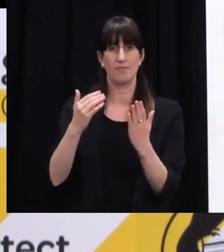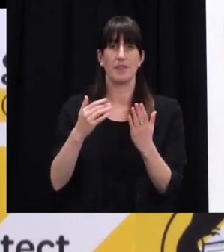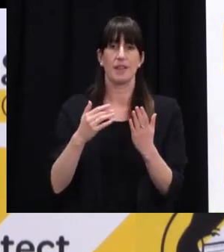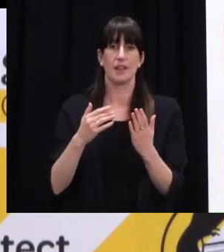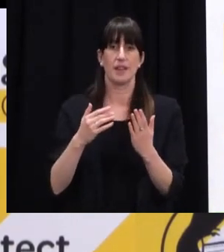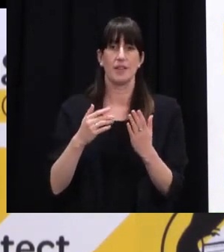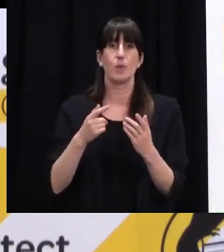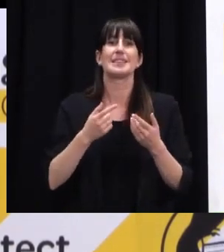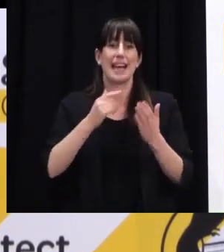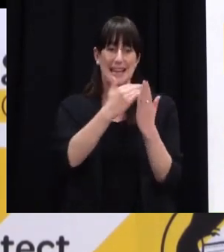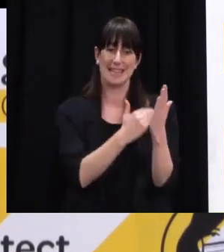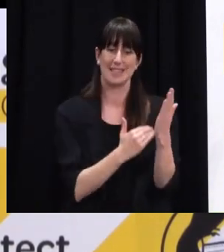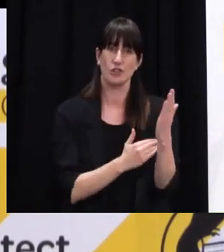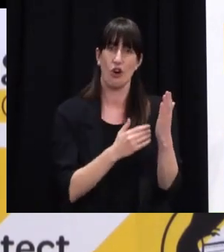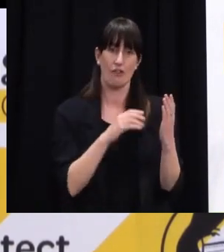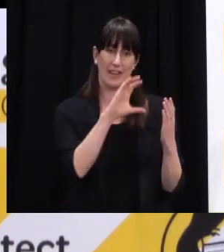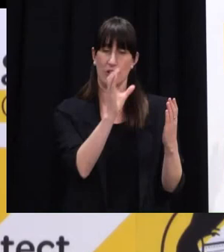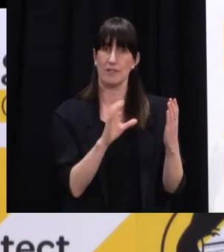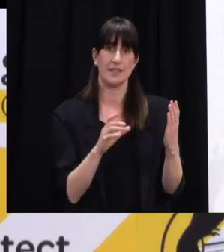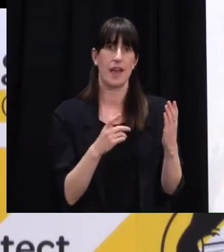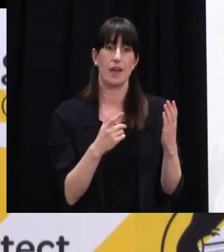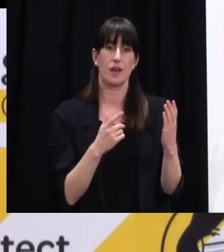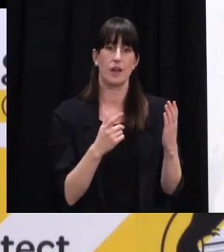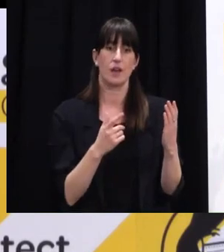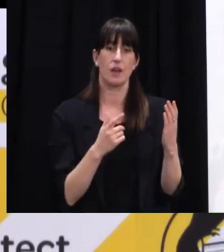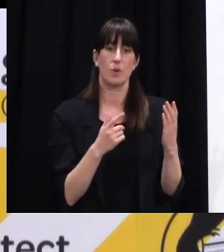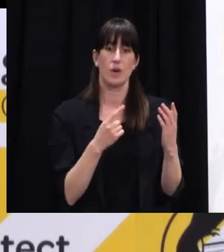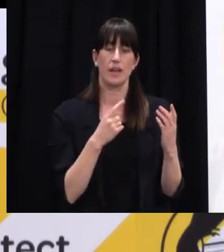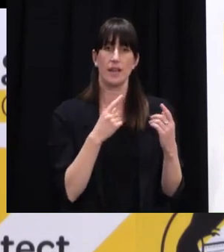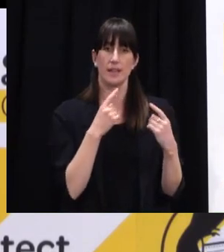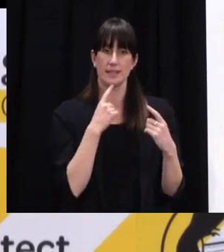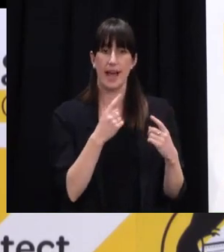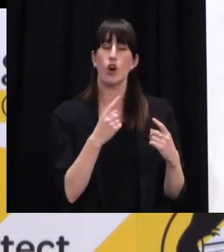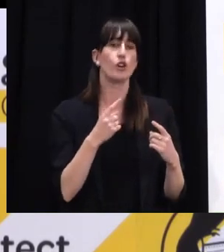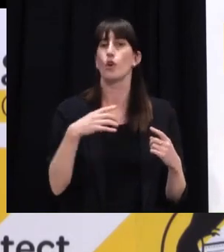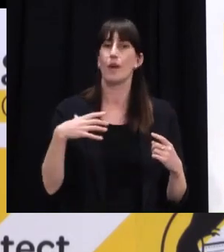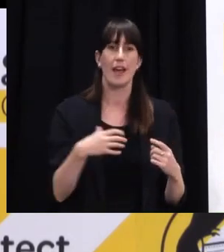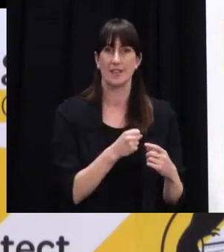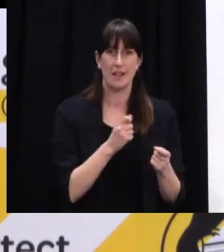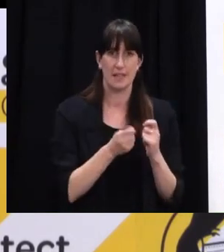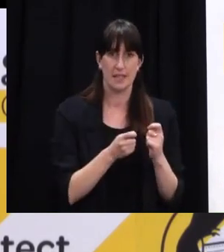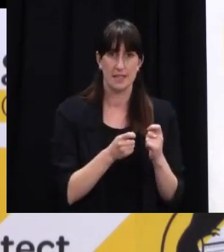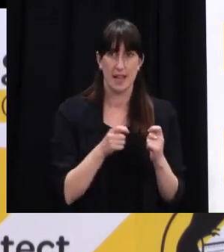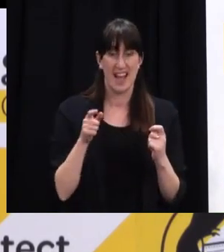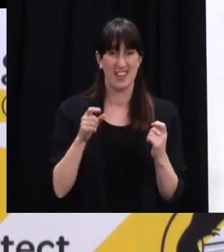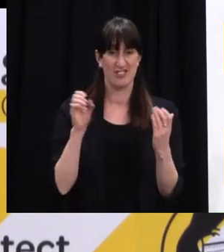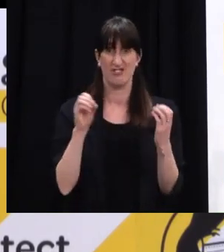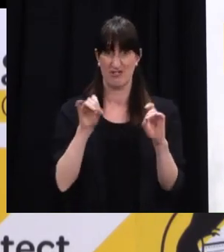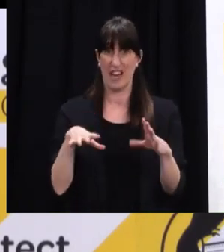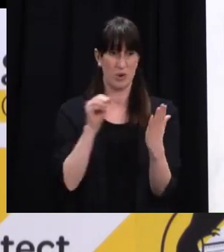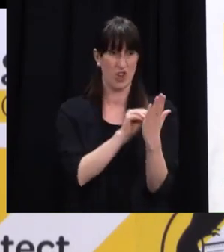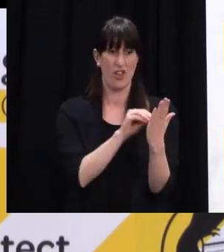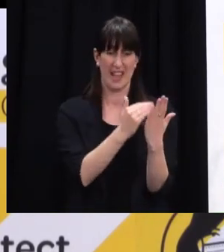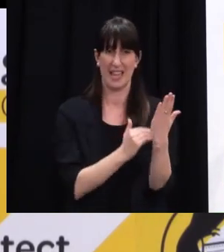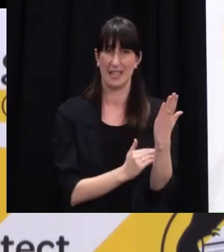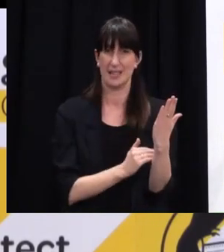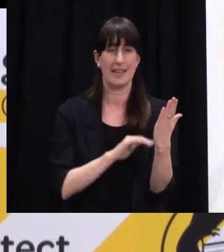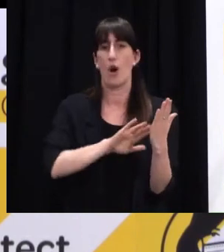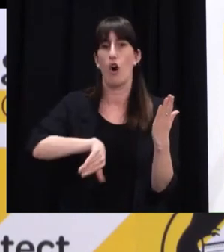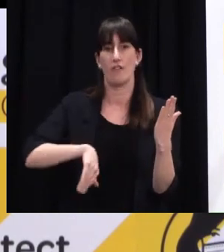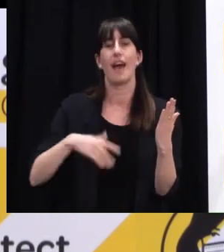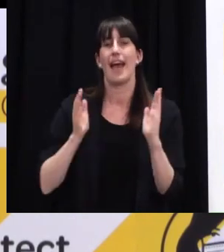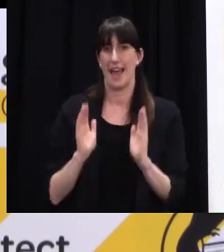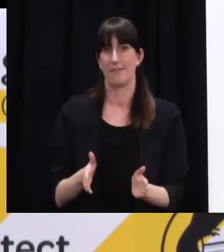from pre-departure testing? And just on the former point, yes, we did see a reduction in cases coming through at the time pre-departure testing was introduced